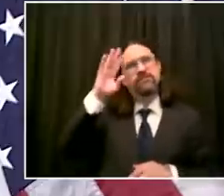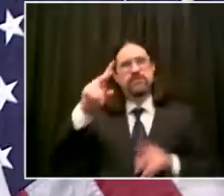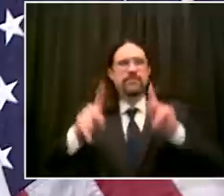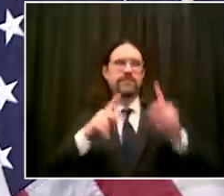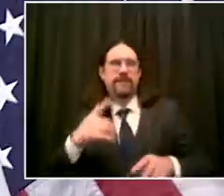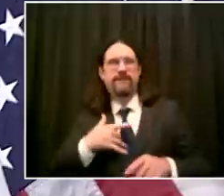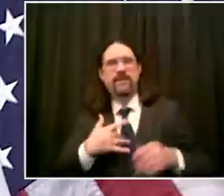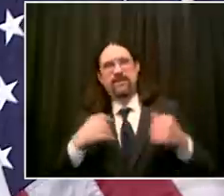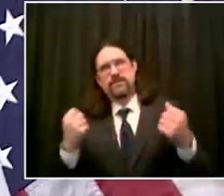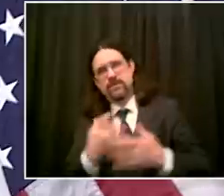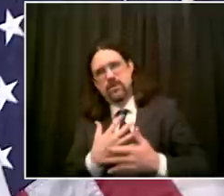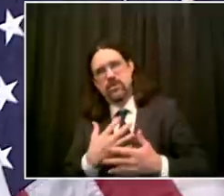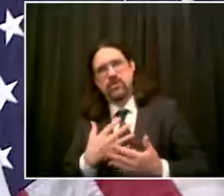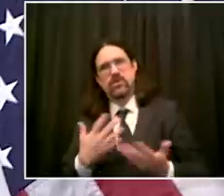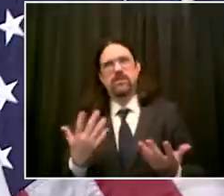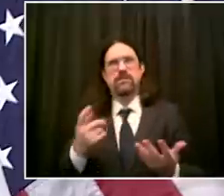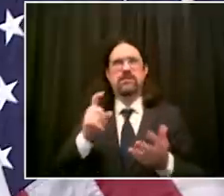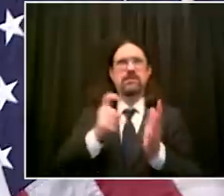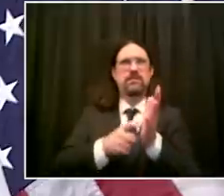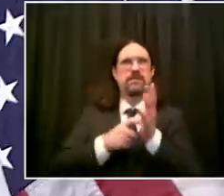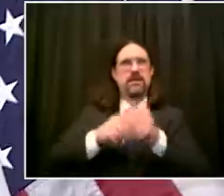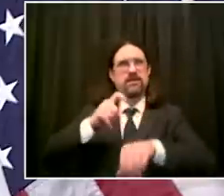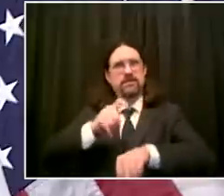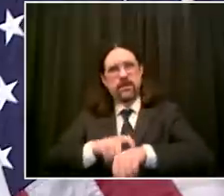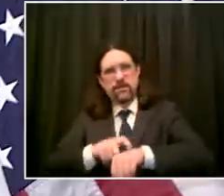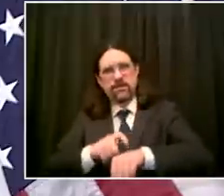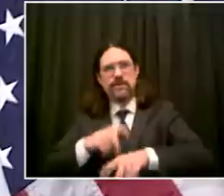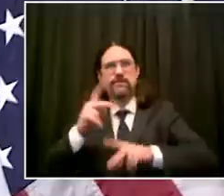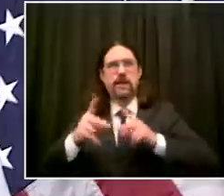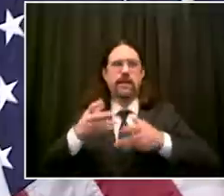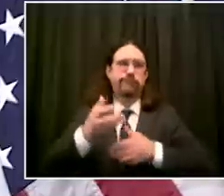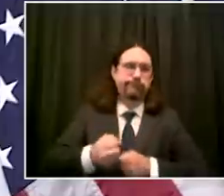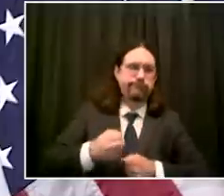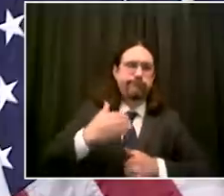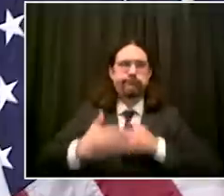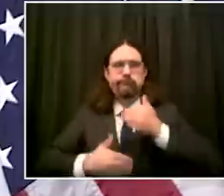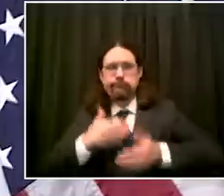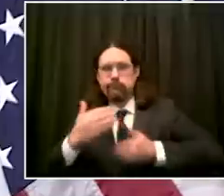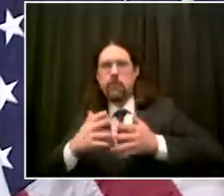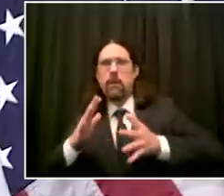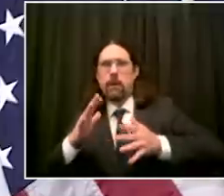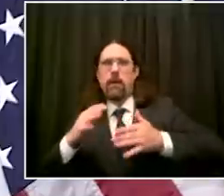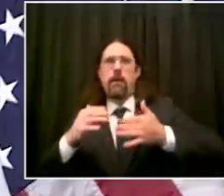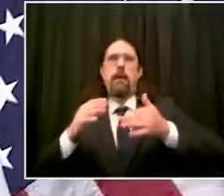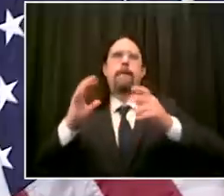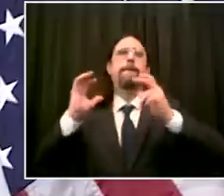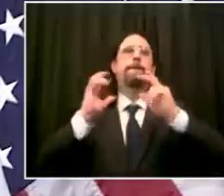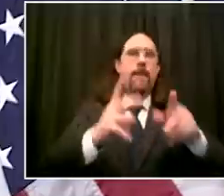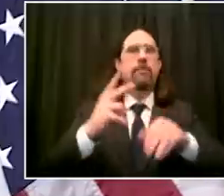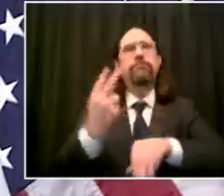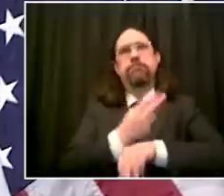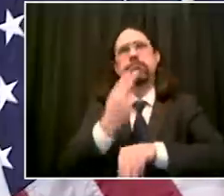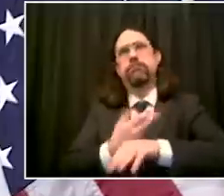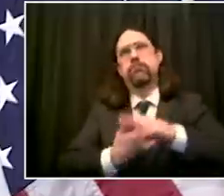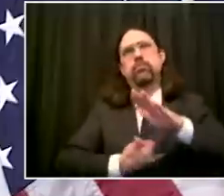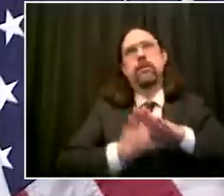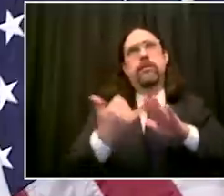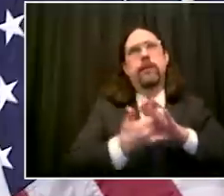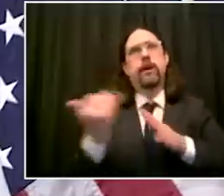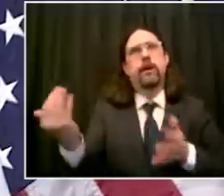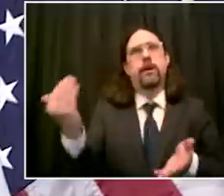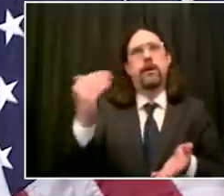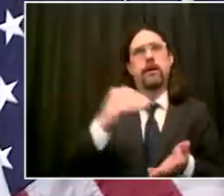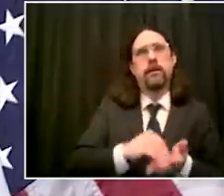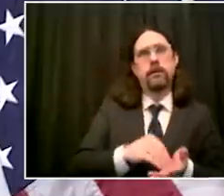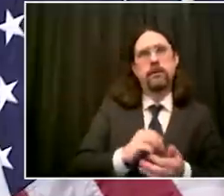about ways of creating alternatives to get people around in the meantime i think that's a very productive thought but i i think we're all yearning